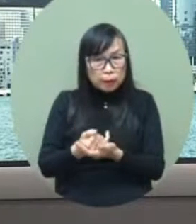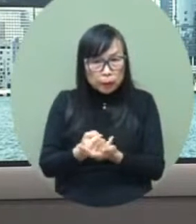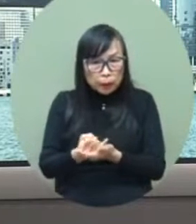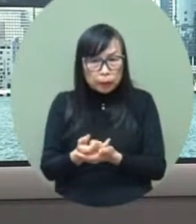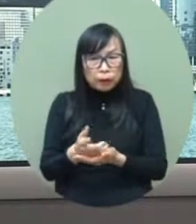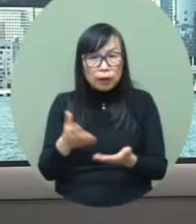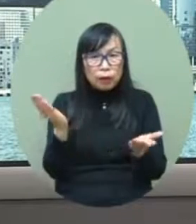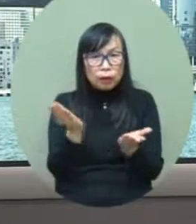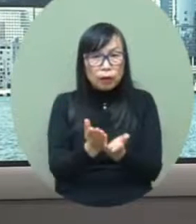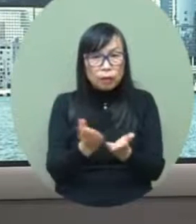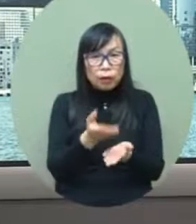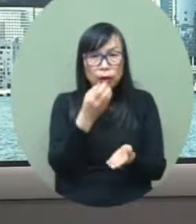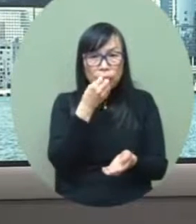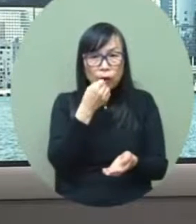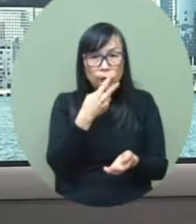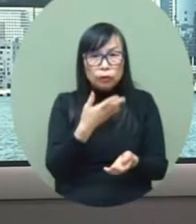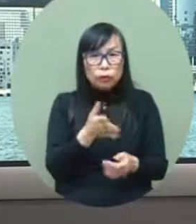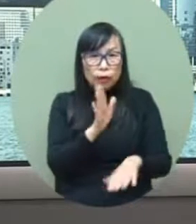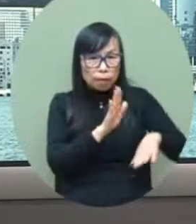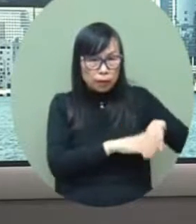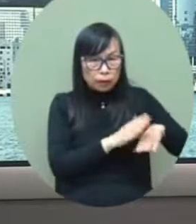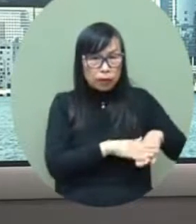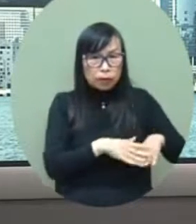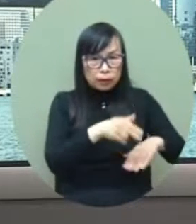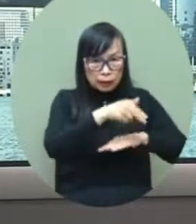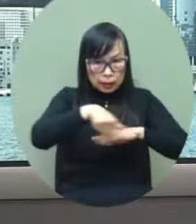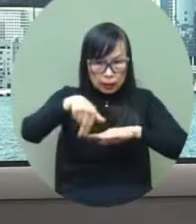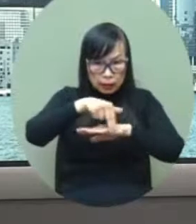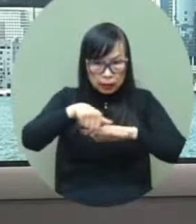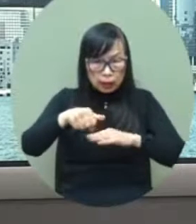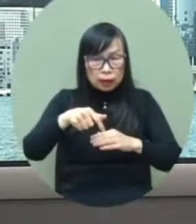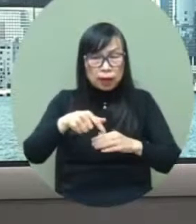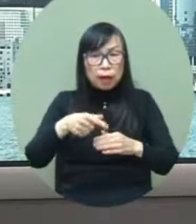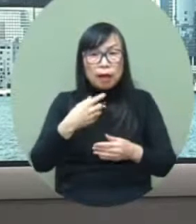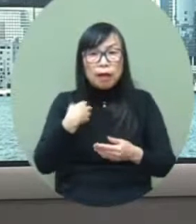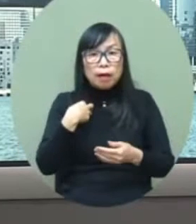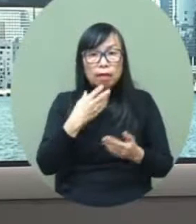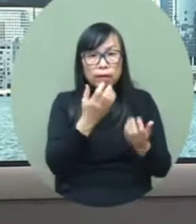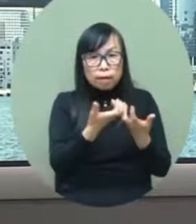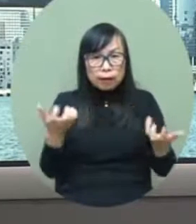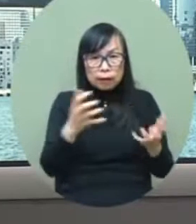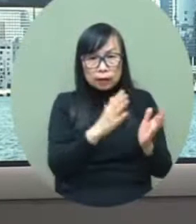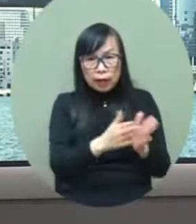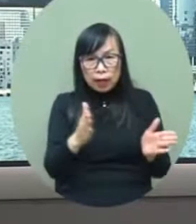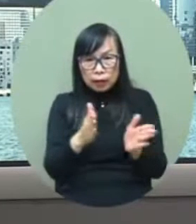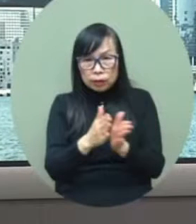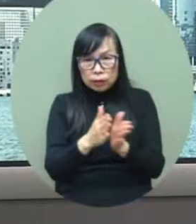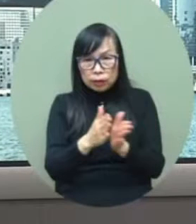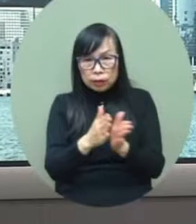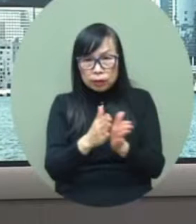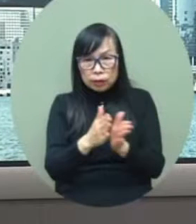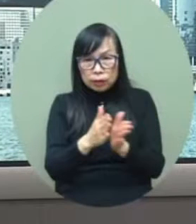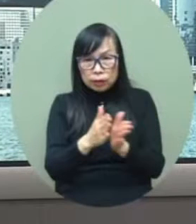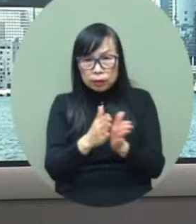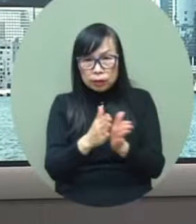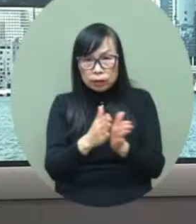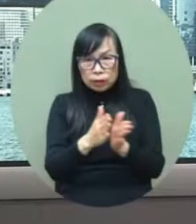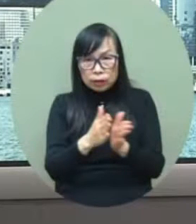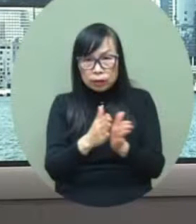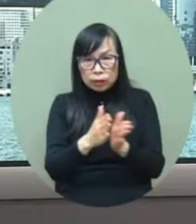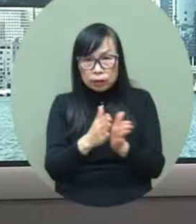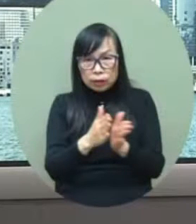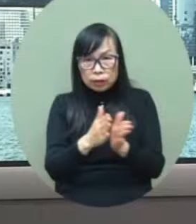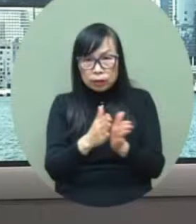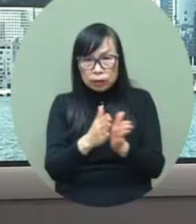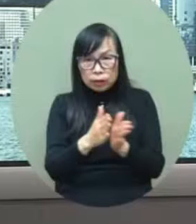will analyze the needs of the community and so on and so while we have sufficient um emergency facilities